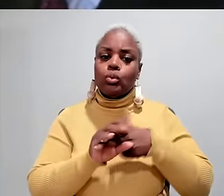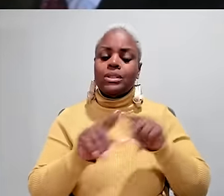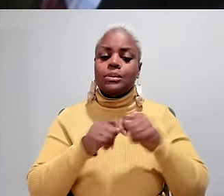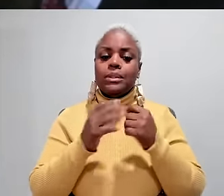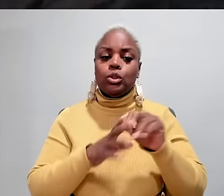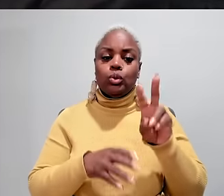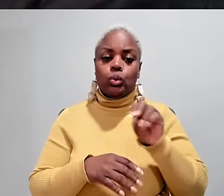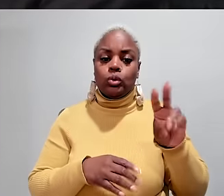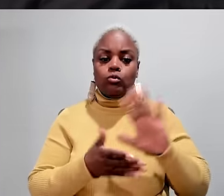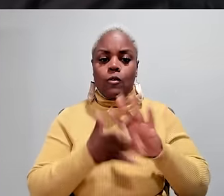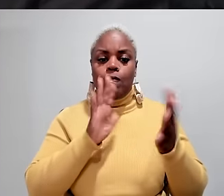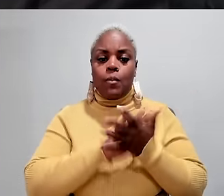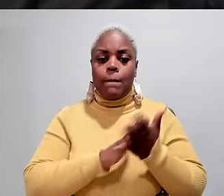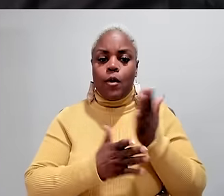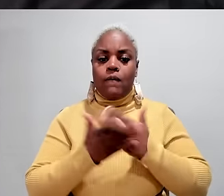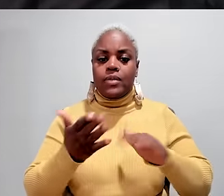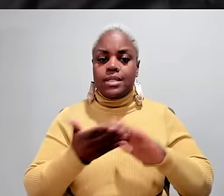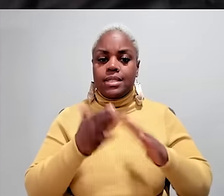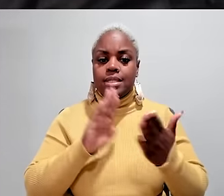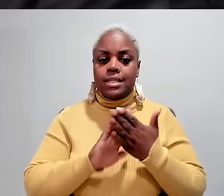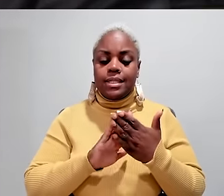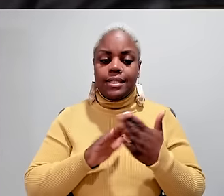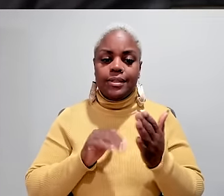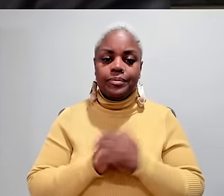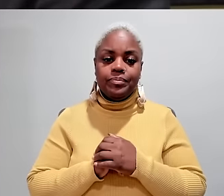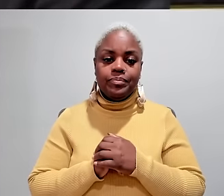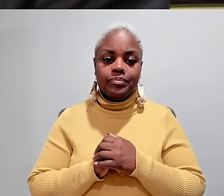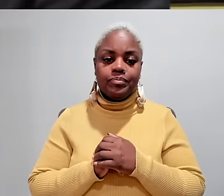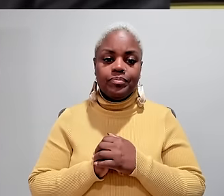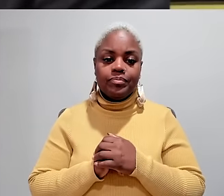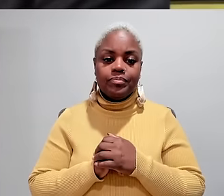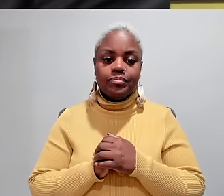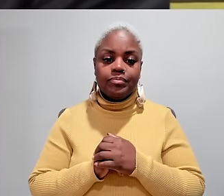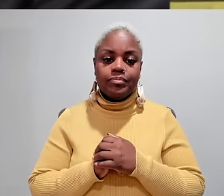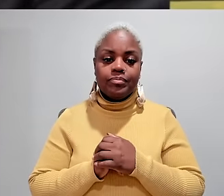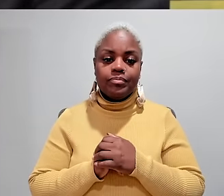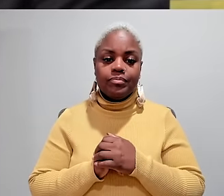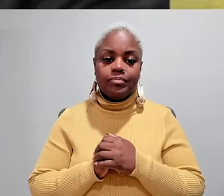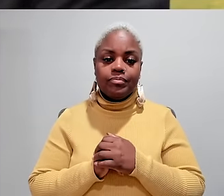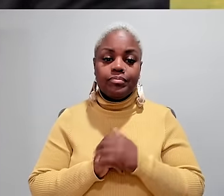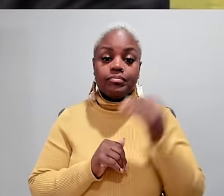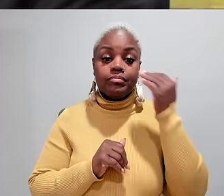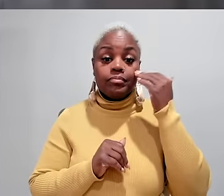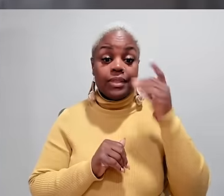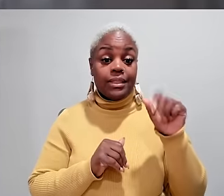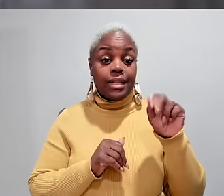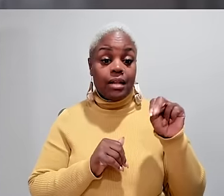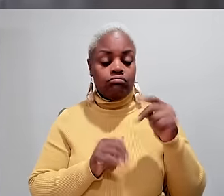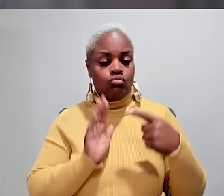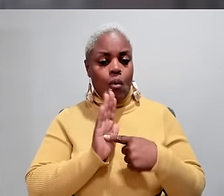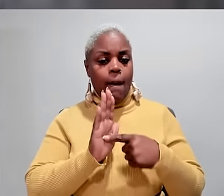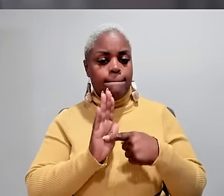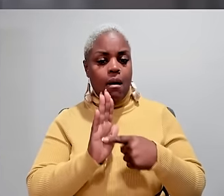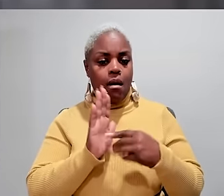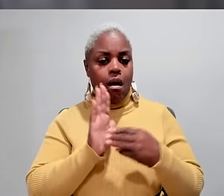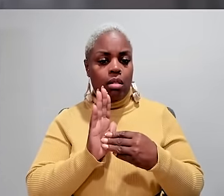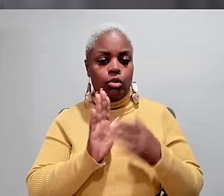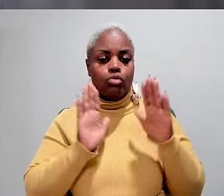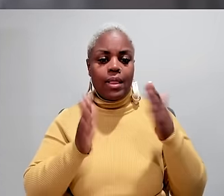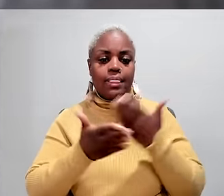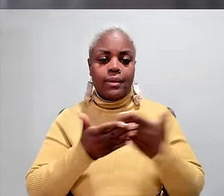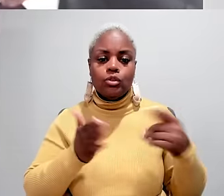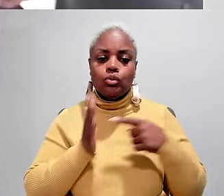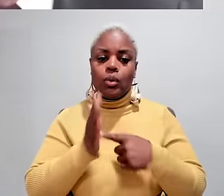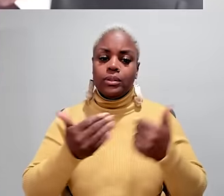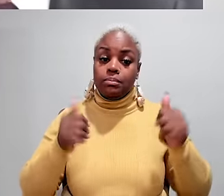the man he asked to join his team in 2002 transformed parts of the city. DAN DOCTOROFF, was a role model. one of the great